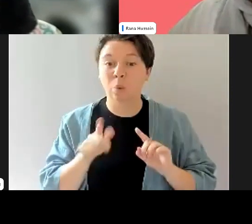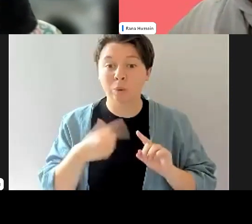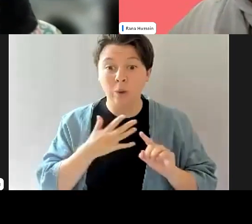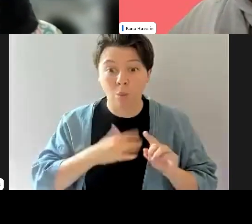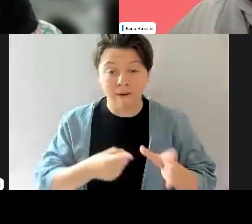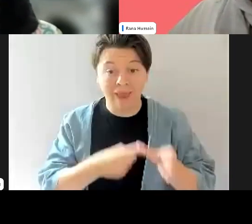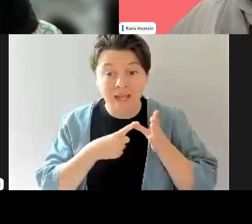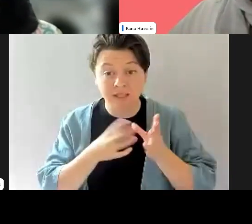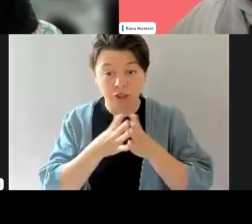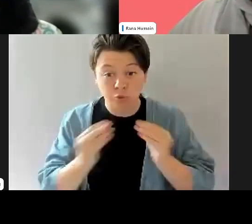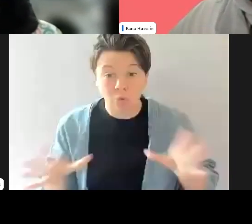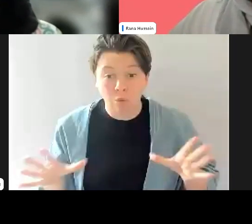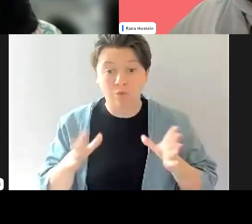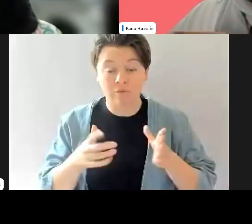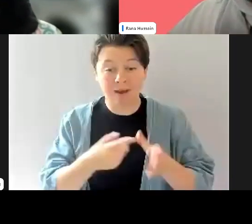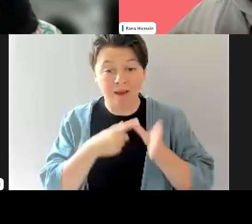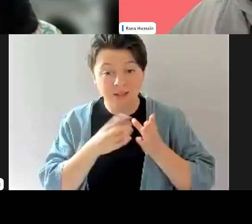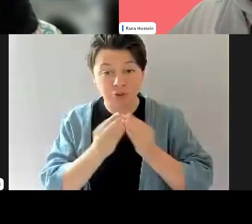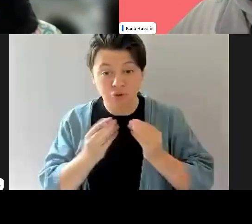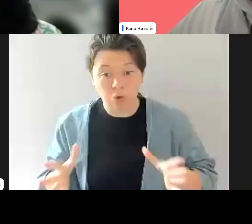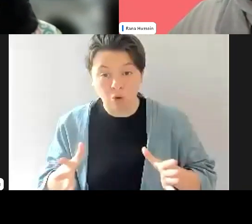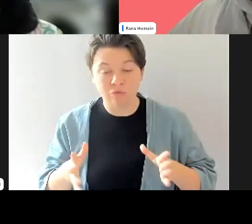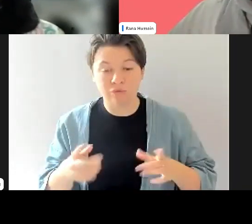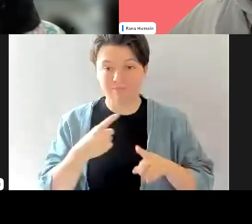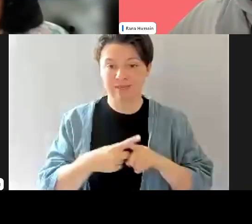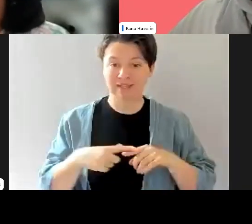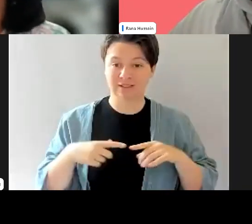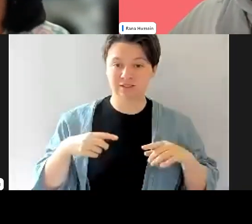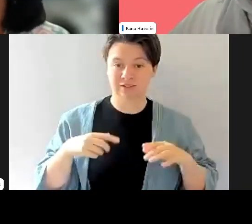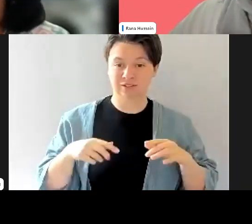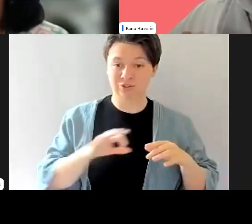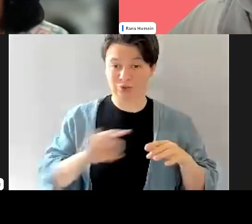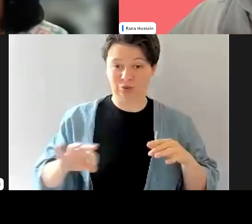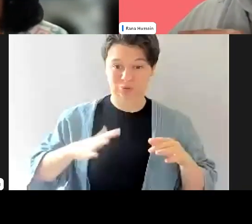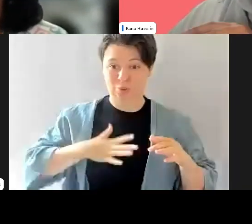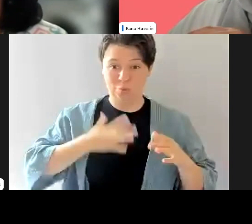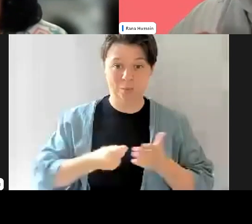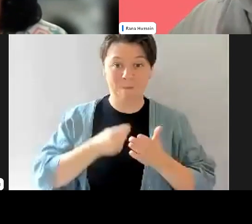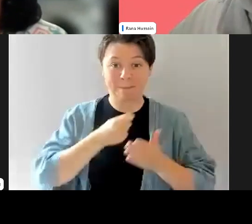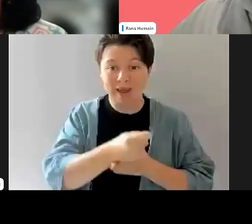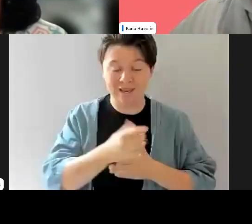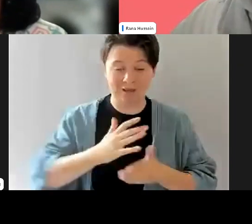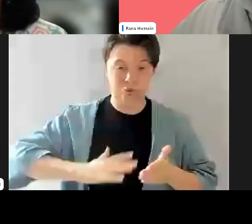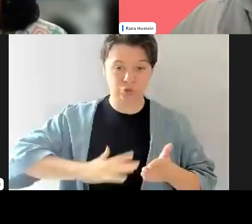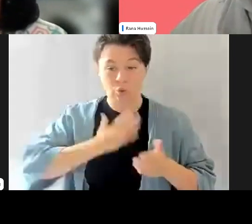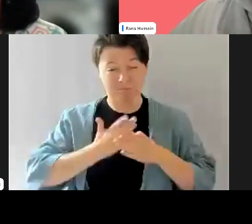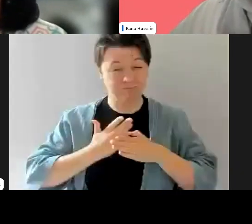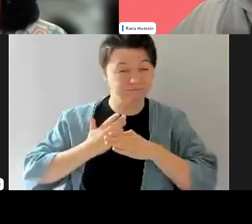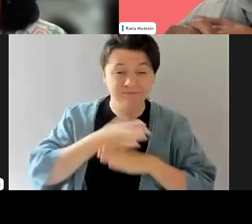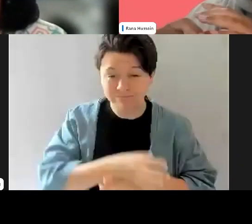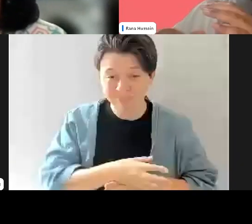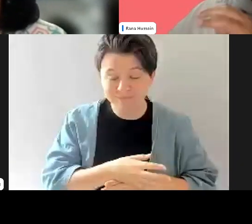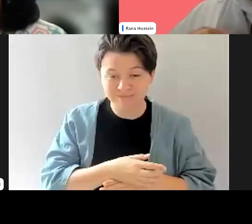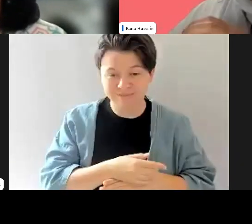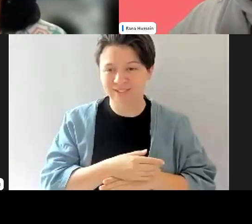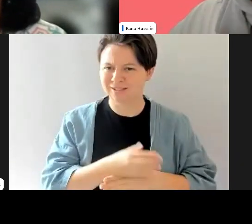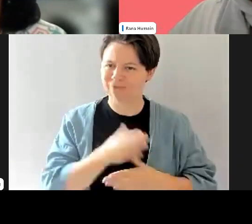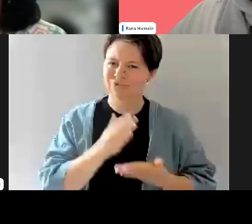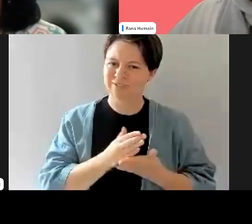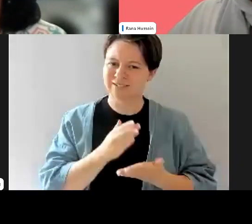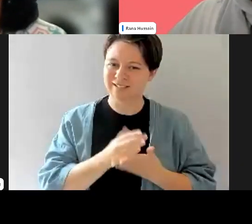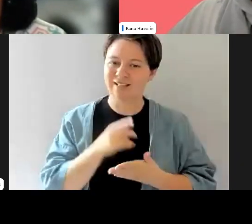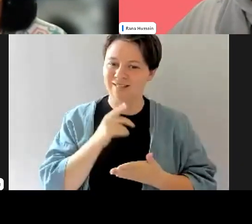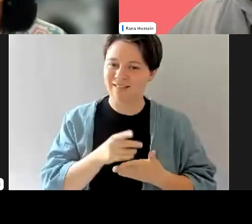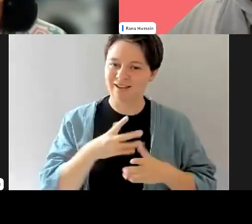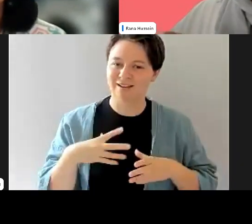We want it, um, free and we don't want to do the work for it. And I guess that's half the